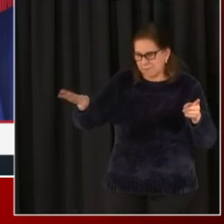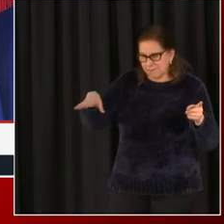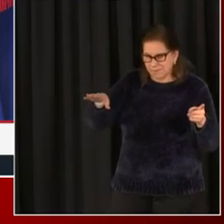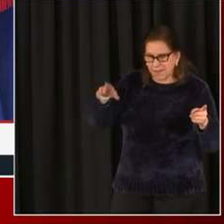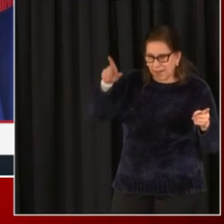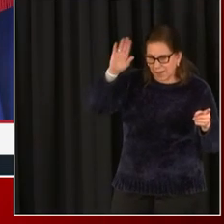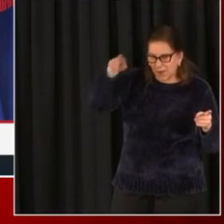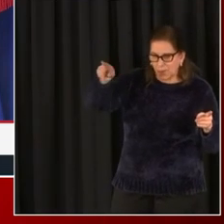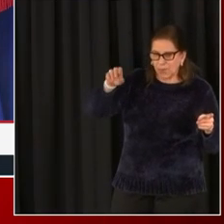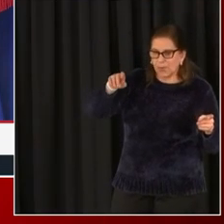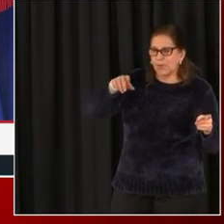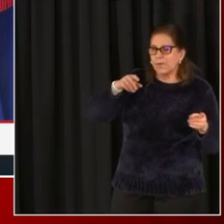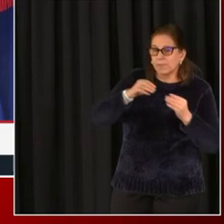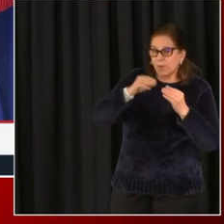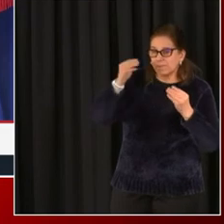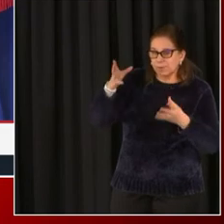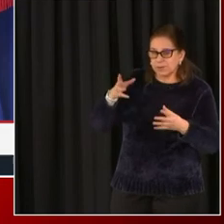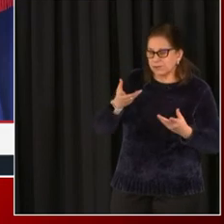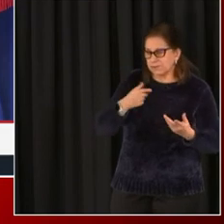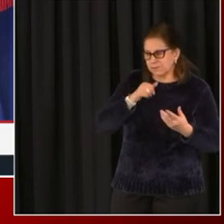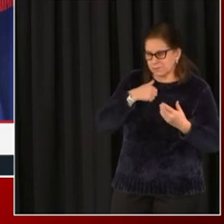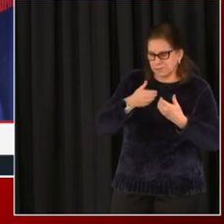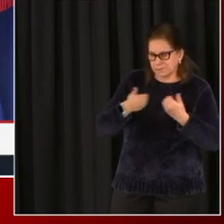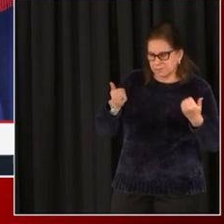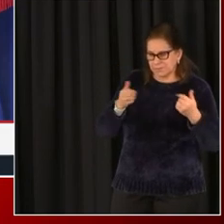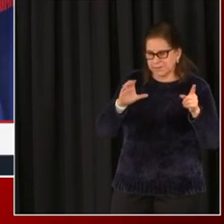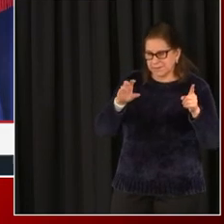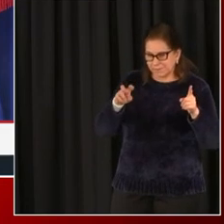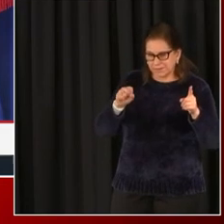what happened with CVS or Walgreens. Okay. Thanks. Yep.